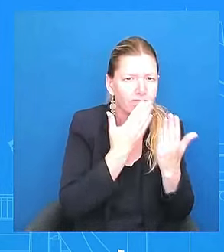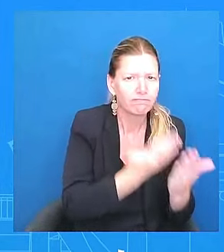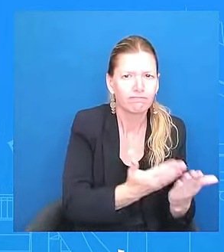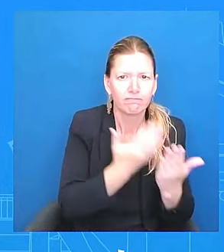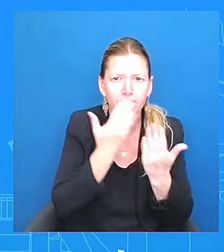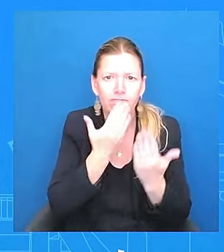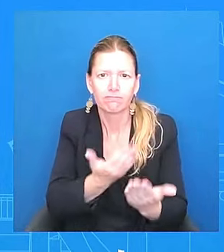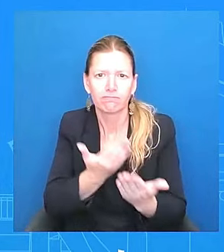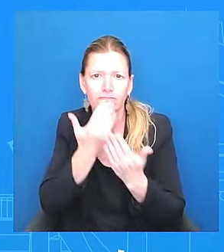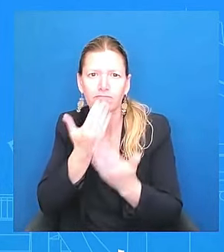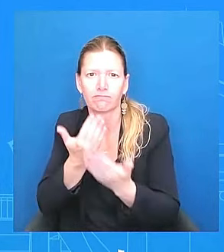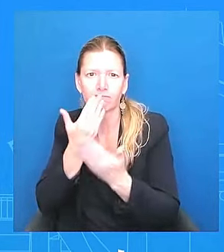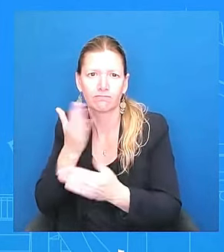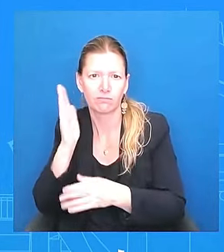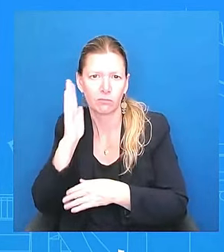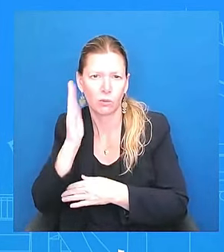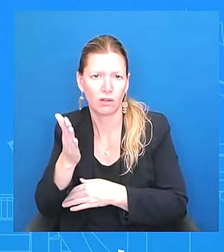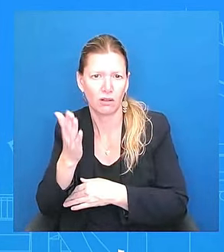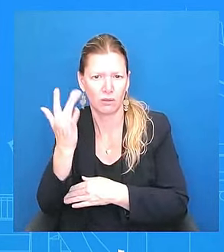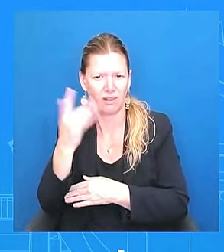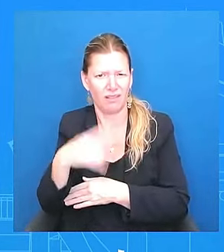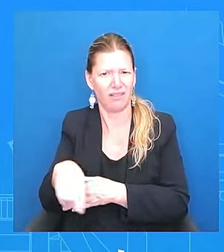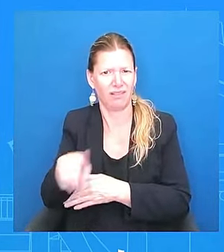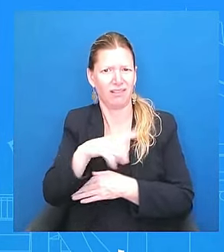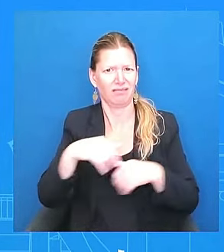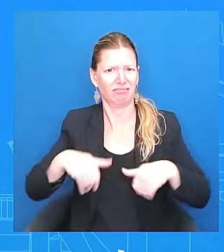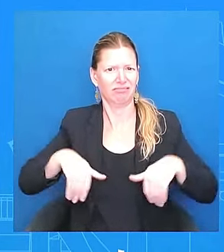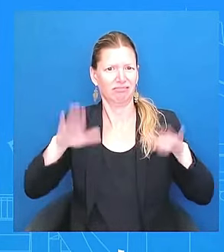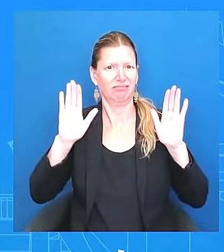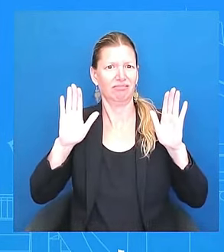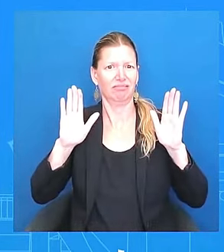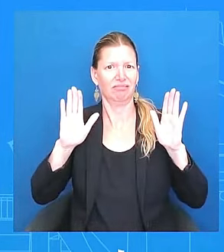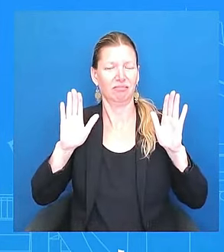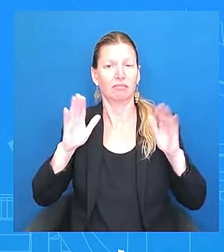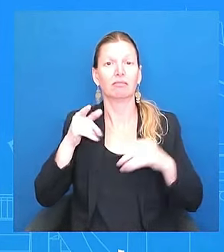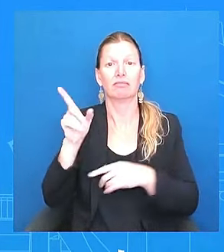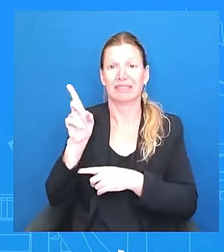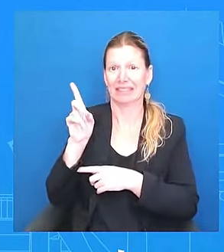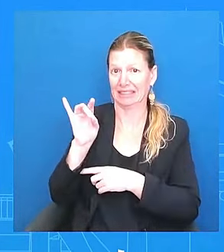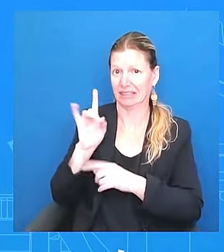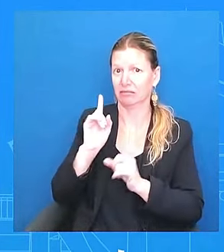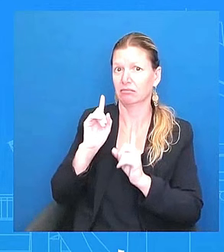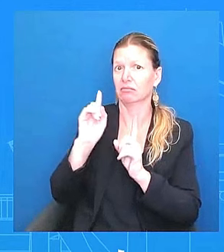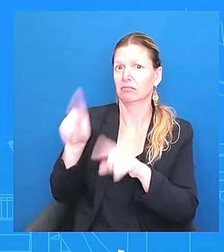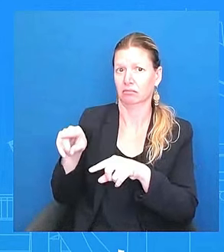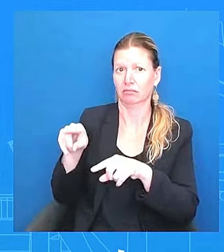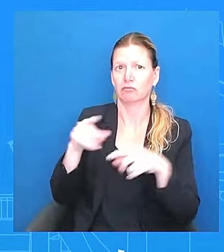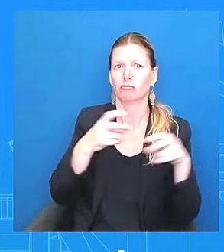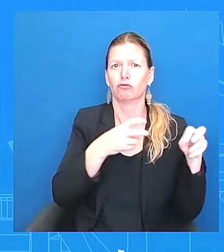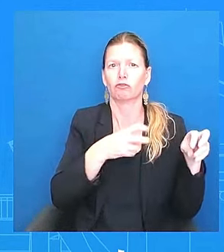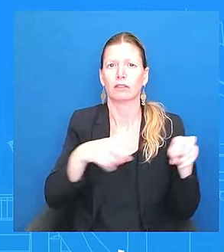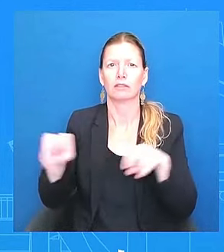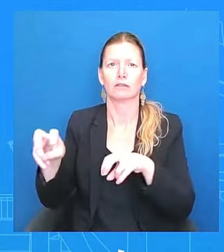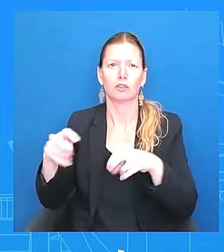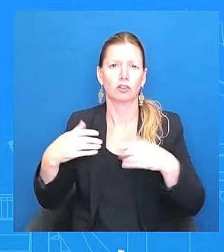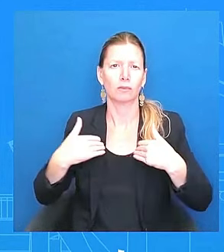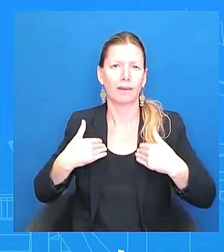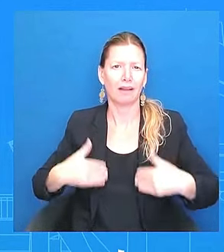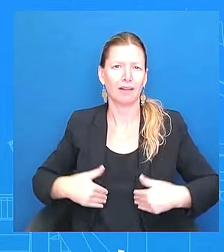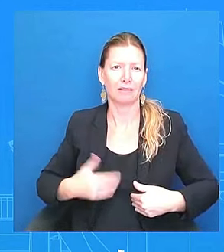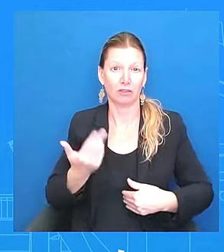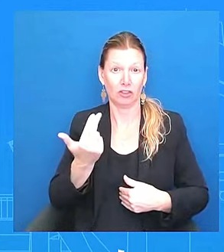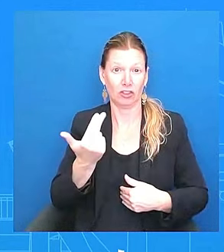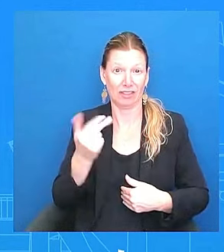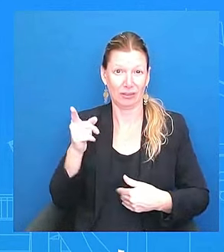mentioned, brave service members who lost their lives in Afghanistan on August 26, in 2021. And as well as the three